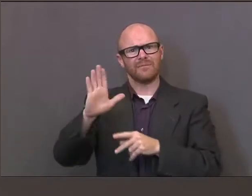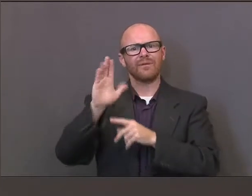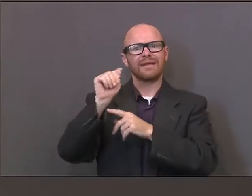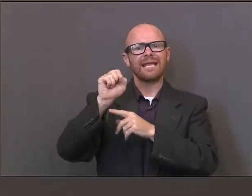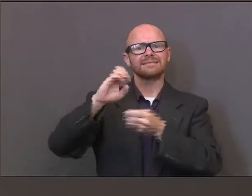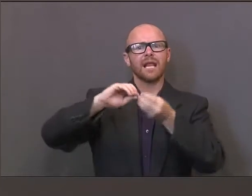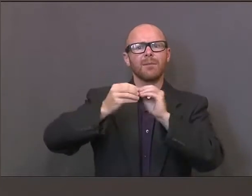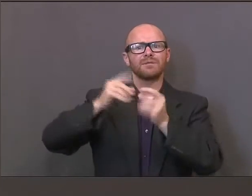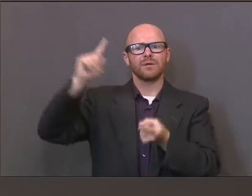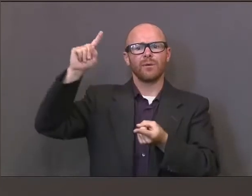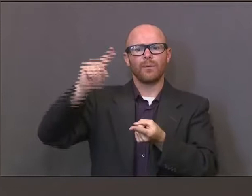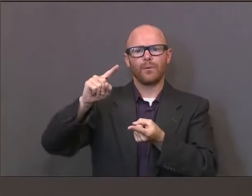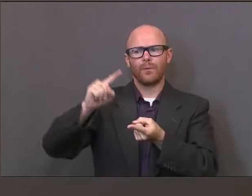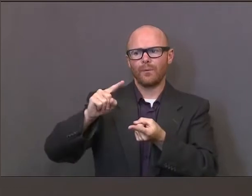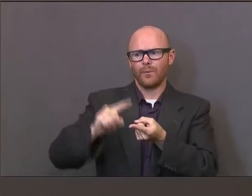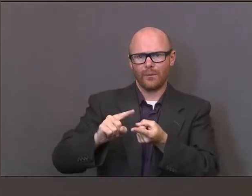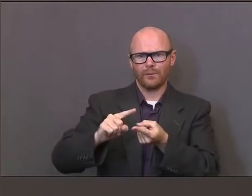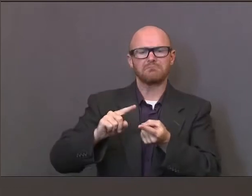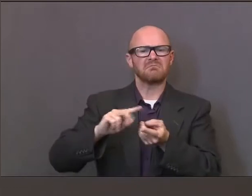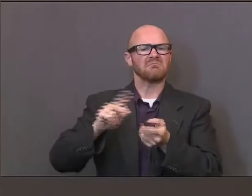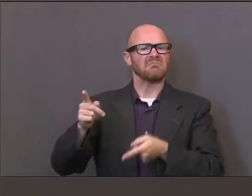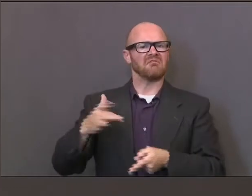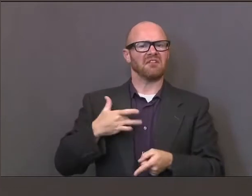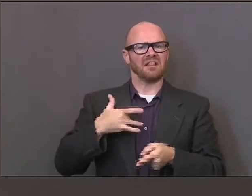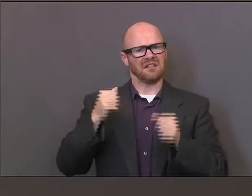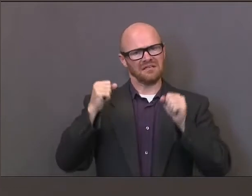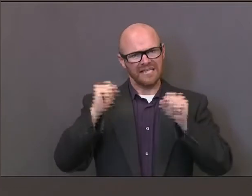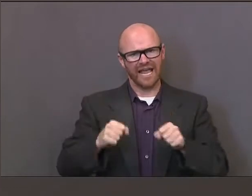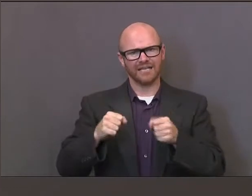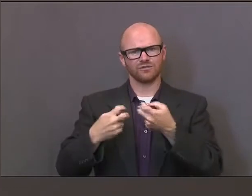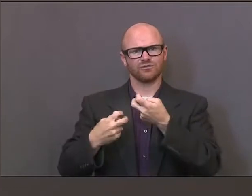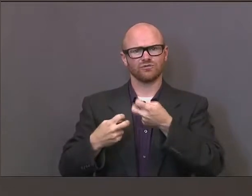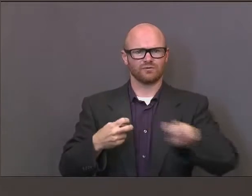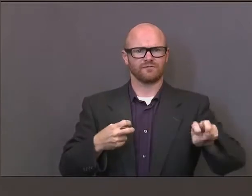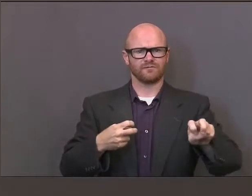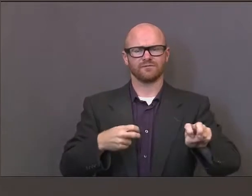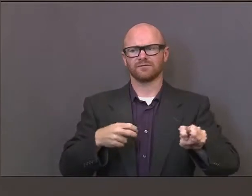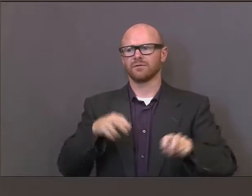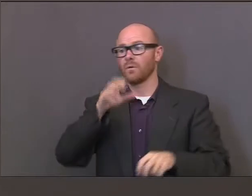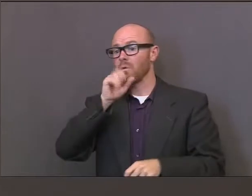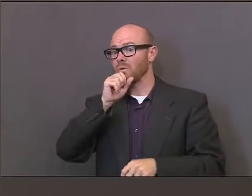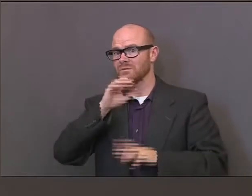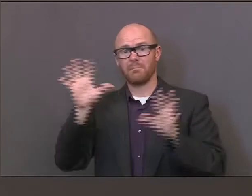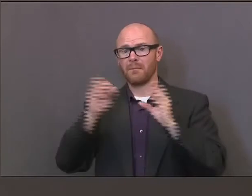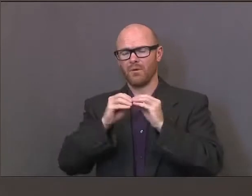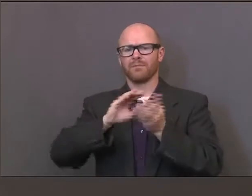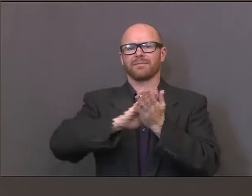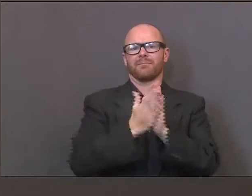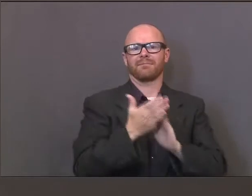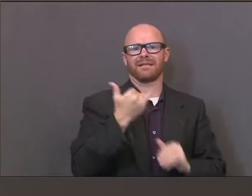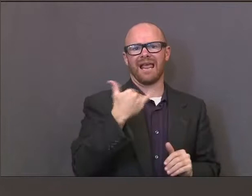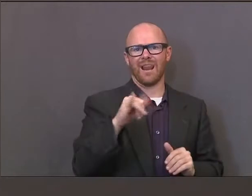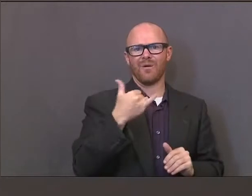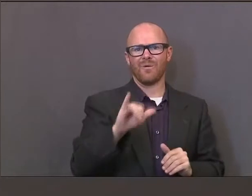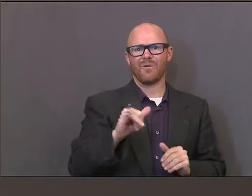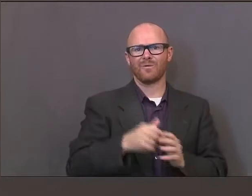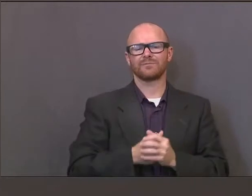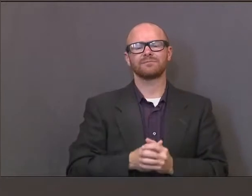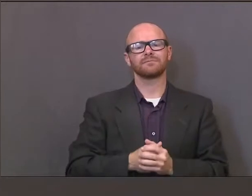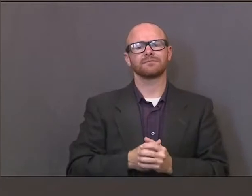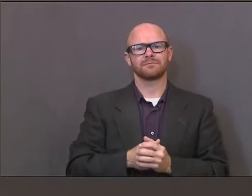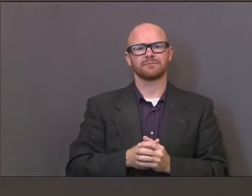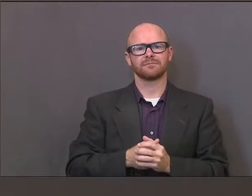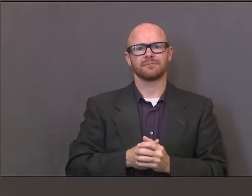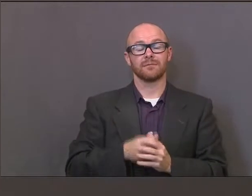to qualify and to feel good about moving from orange to yellow. Let me, again, just reemphasize moving from